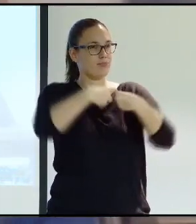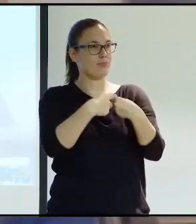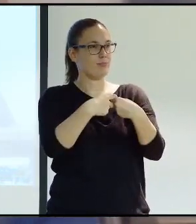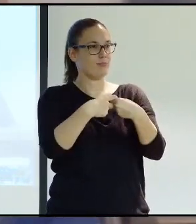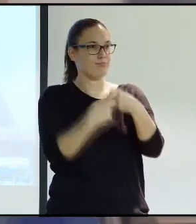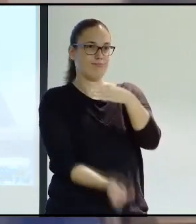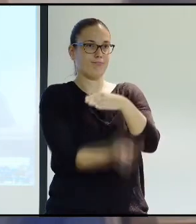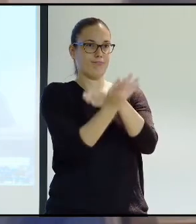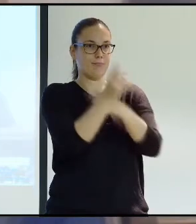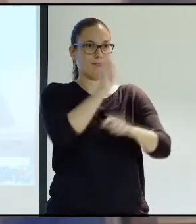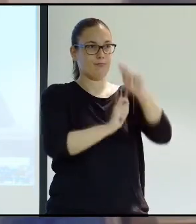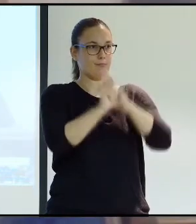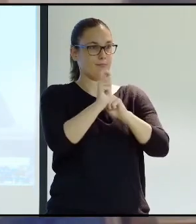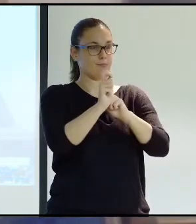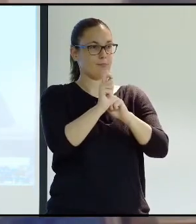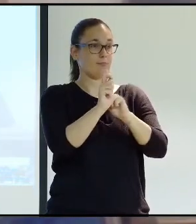diversity.